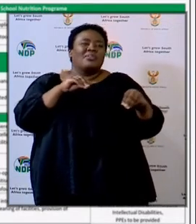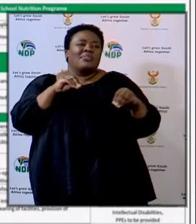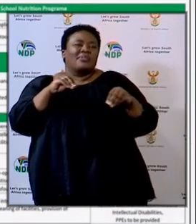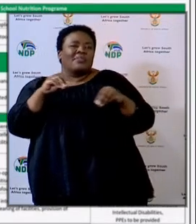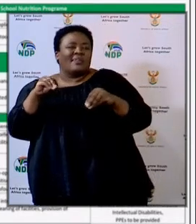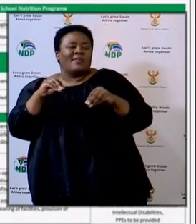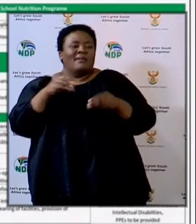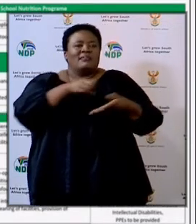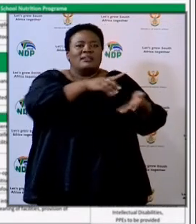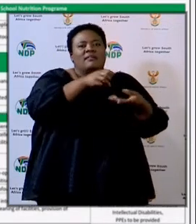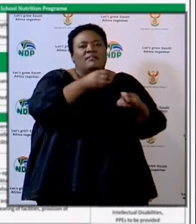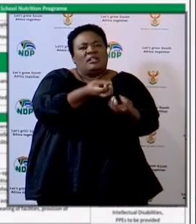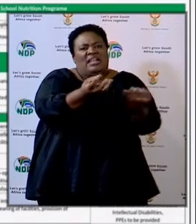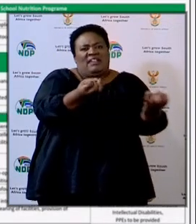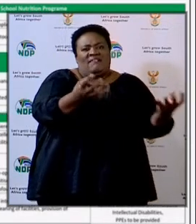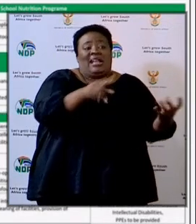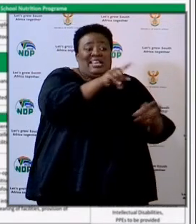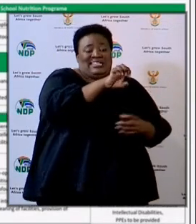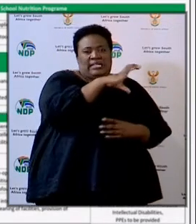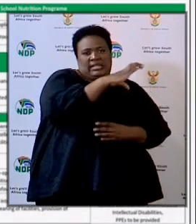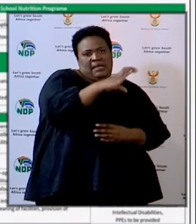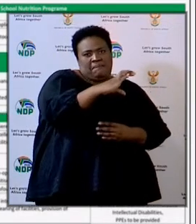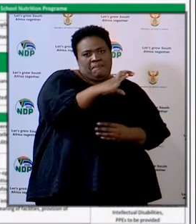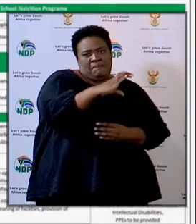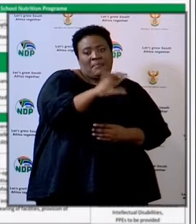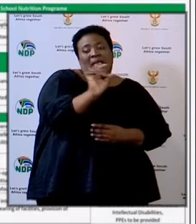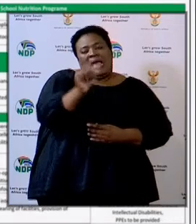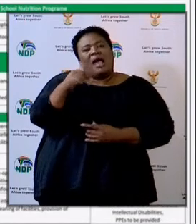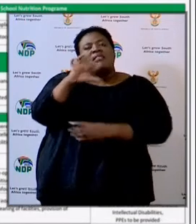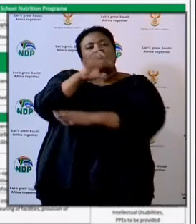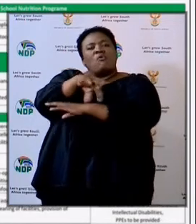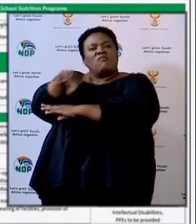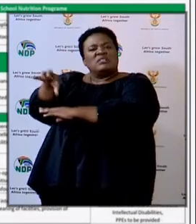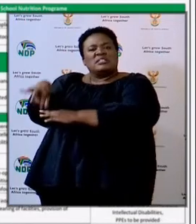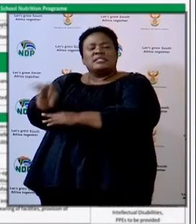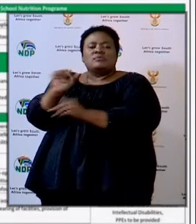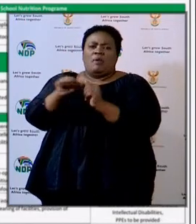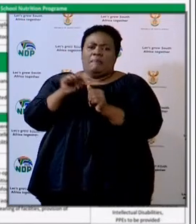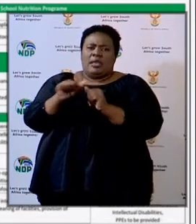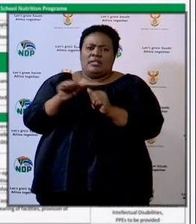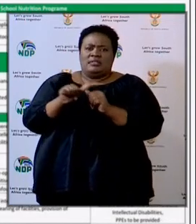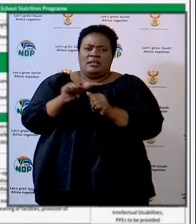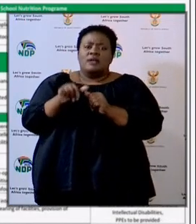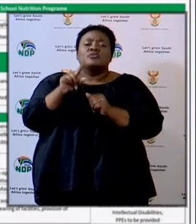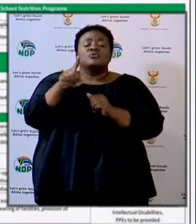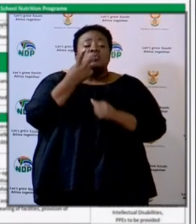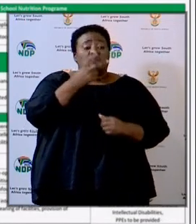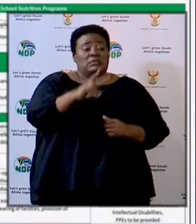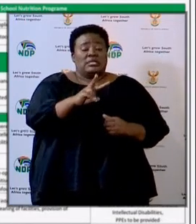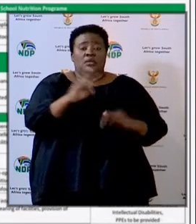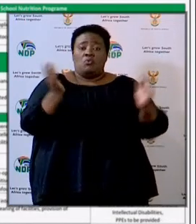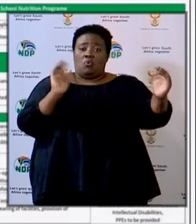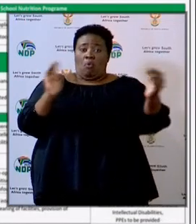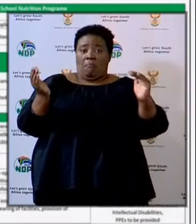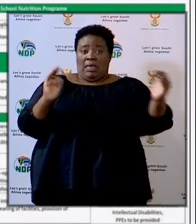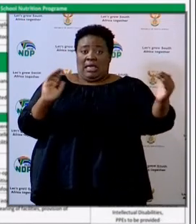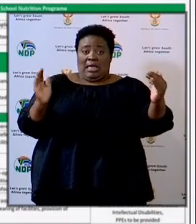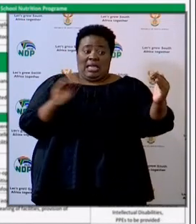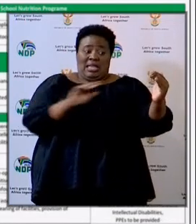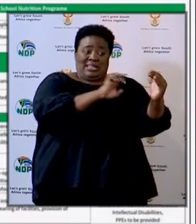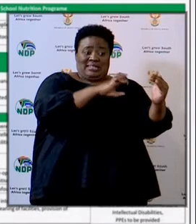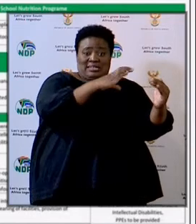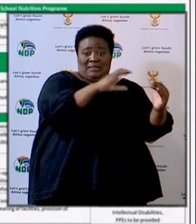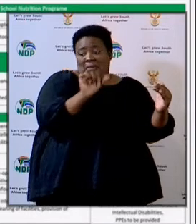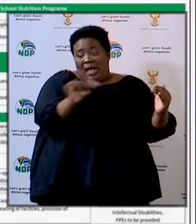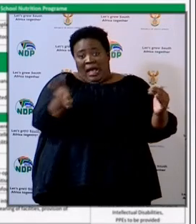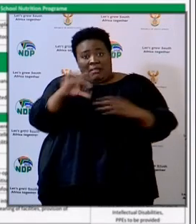down compared to all the nine provinces. So you'll appreciate that when we compare the Eastern Cape with other provinces, the